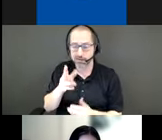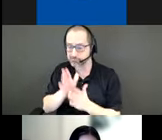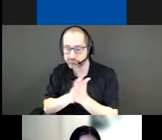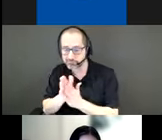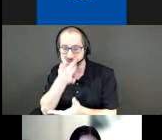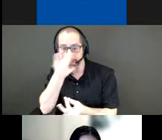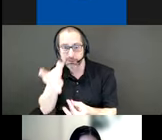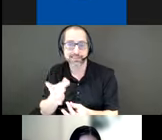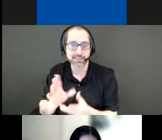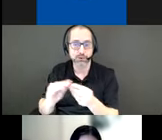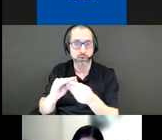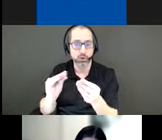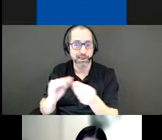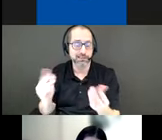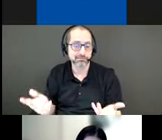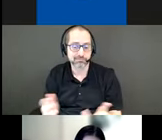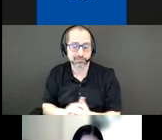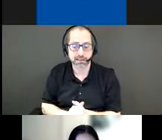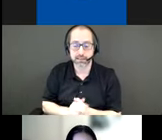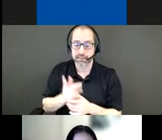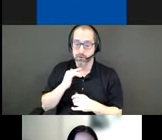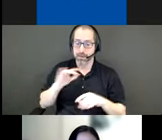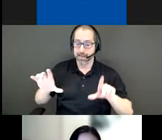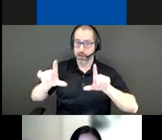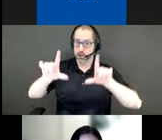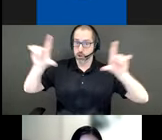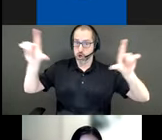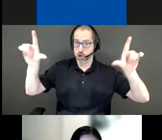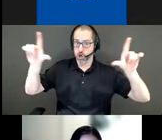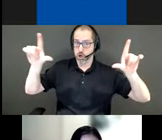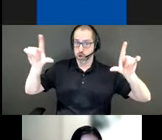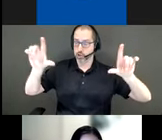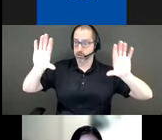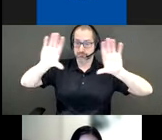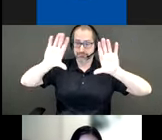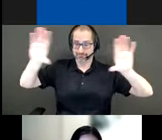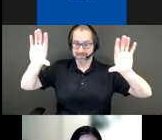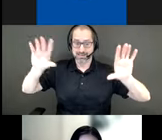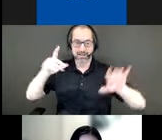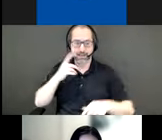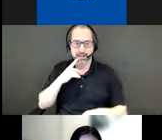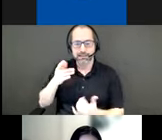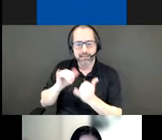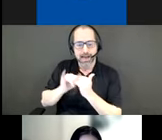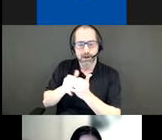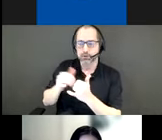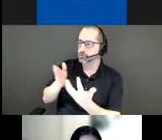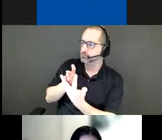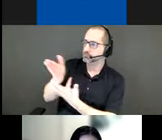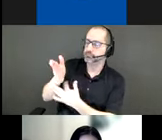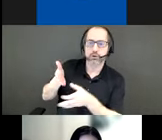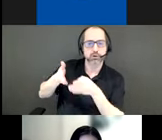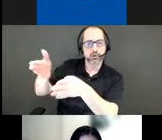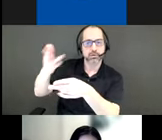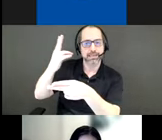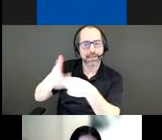so in this framework the larger higher up pixels pick up on established bent way wayfinding including the street names as well